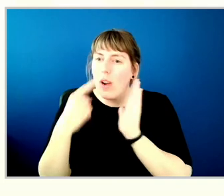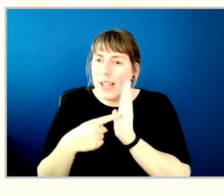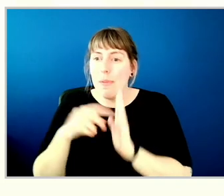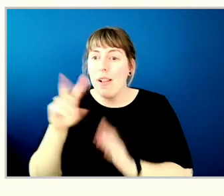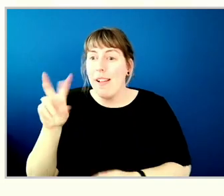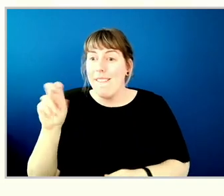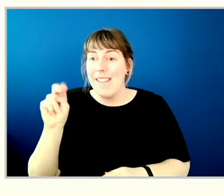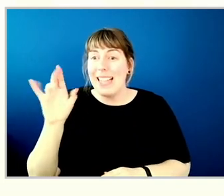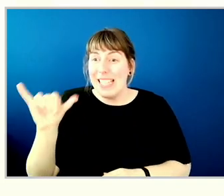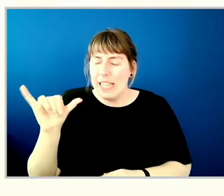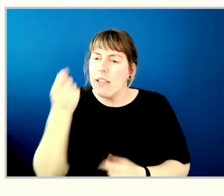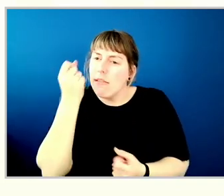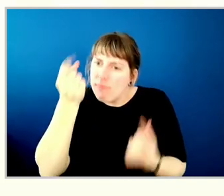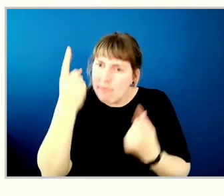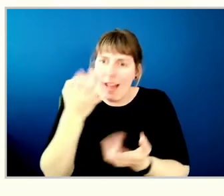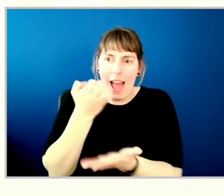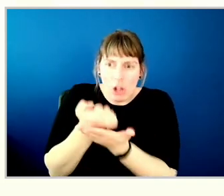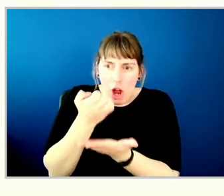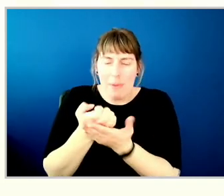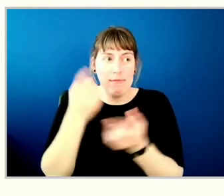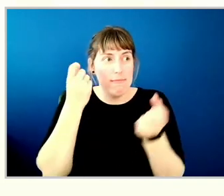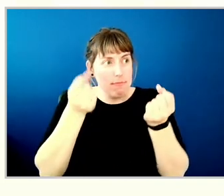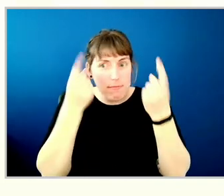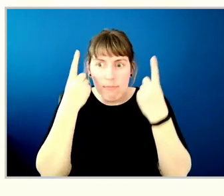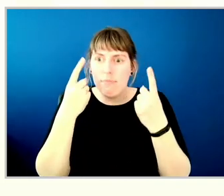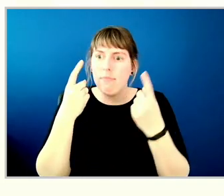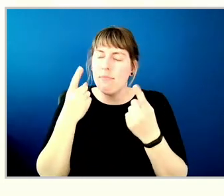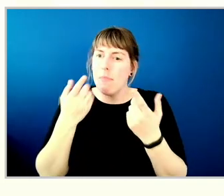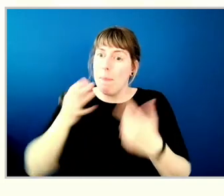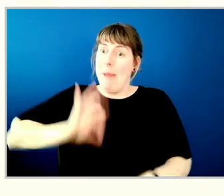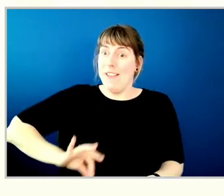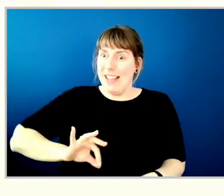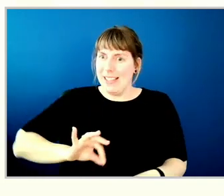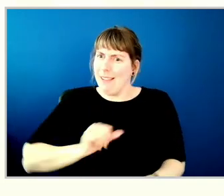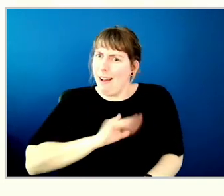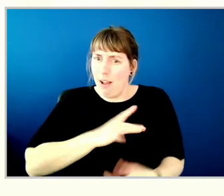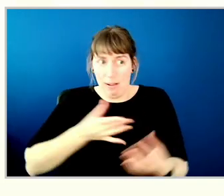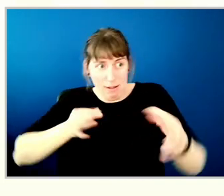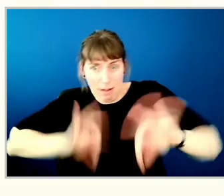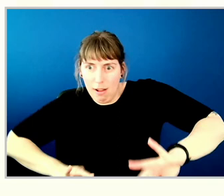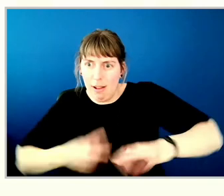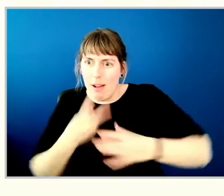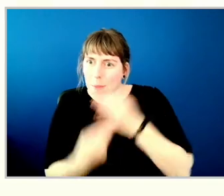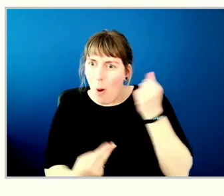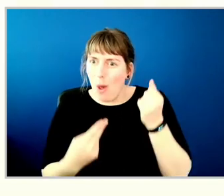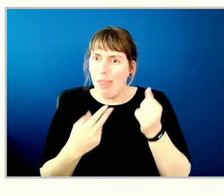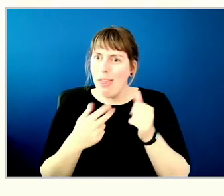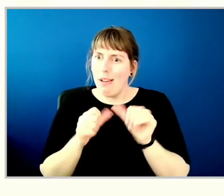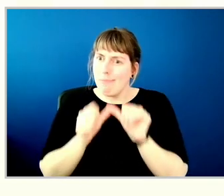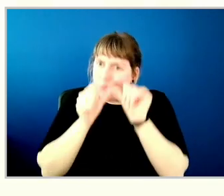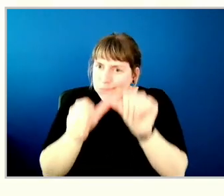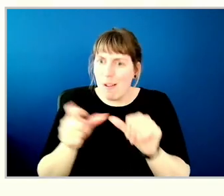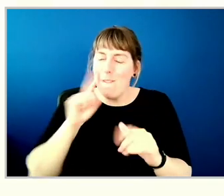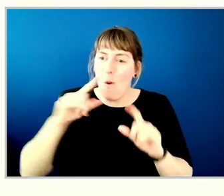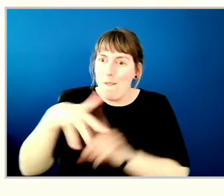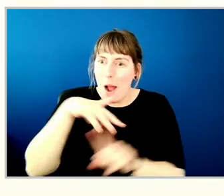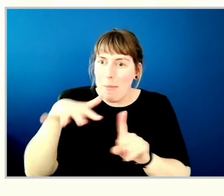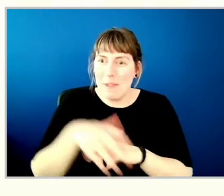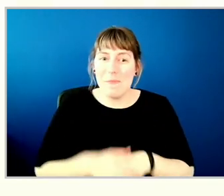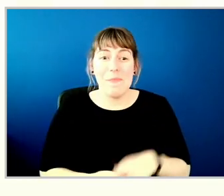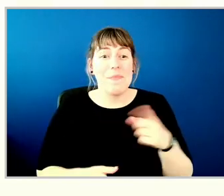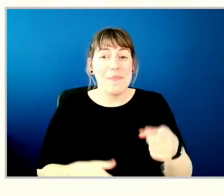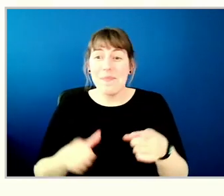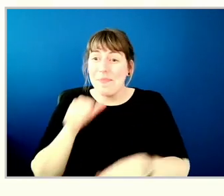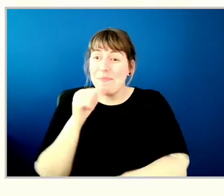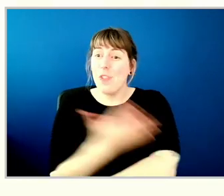understand the economics, that understand the tremendous benefit, and helps us both help the climate. When she grows up, she can